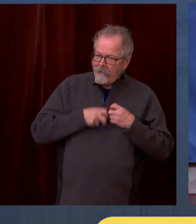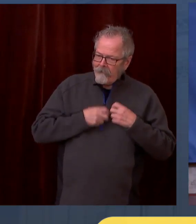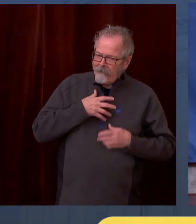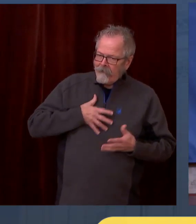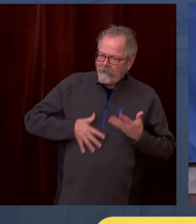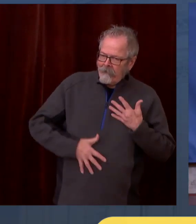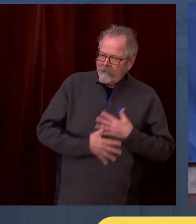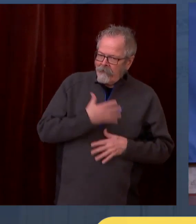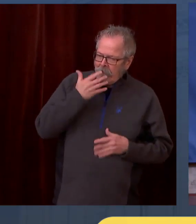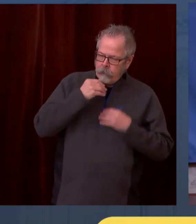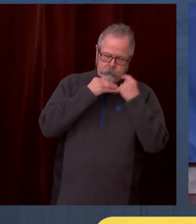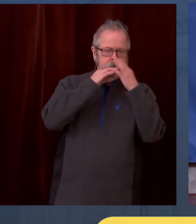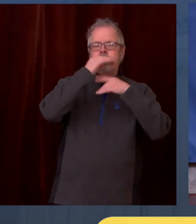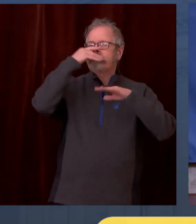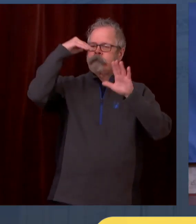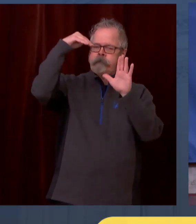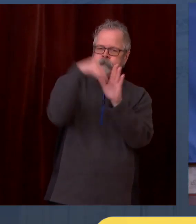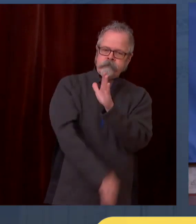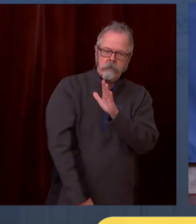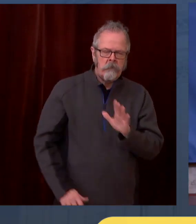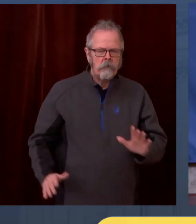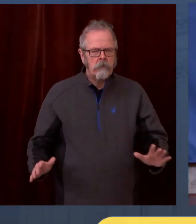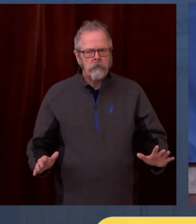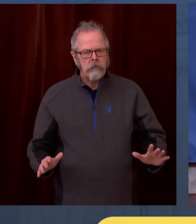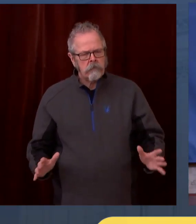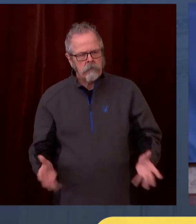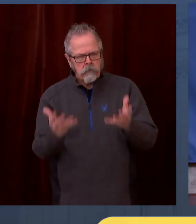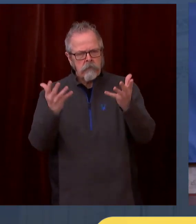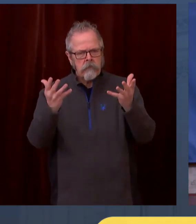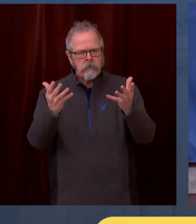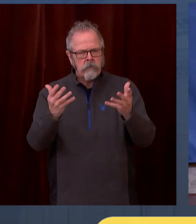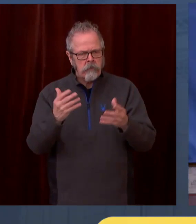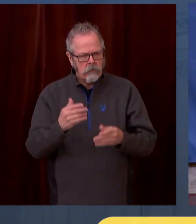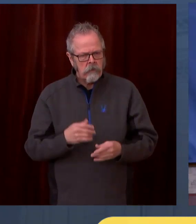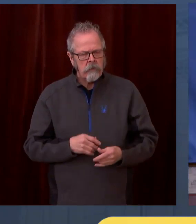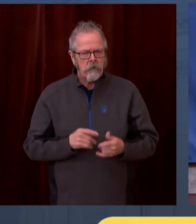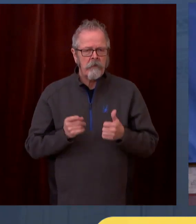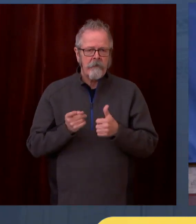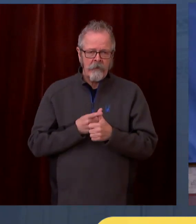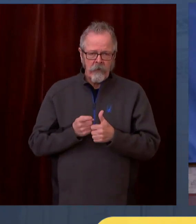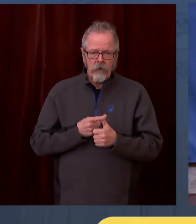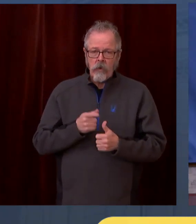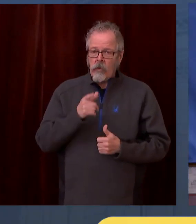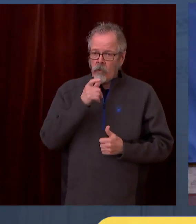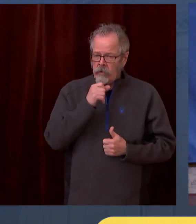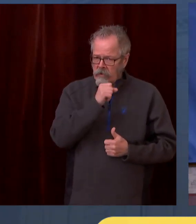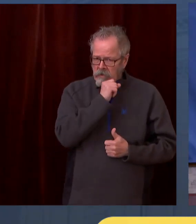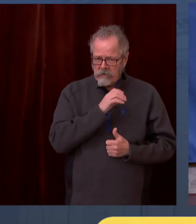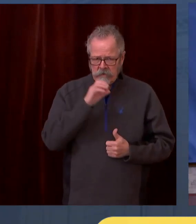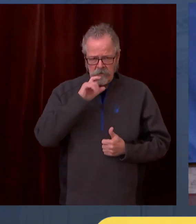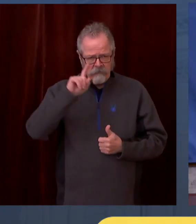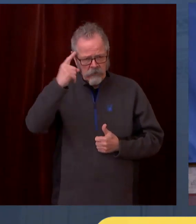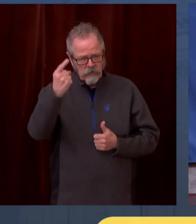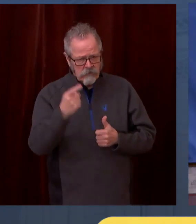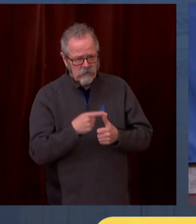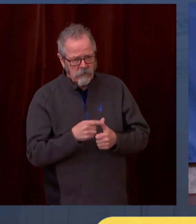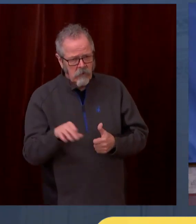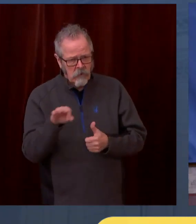and now comorbidities. We obviously did our health workers and we're doing now our essential workers, including